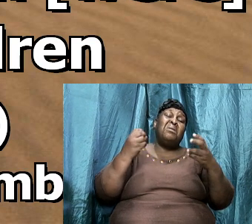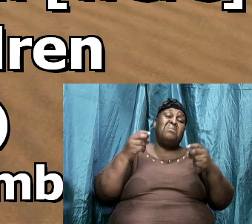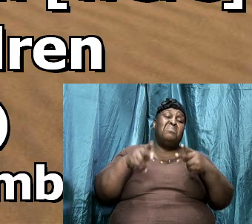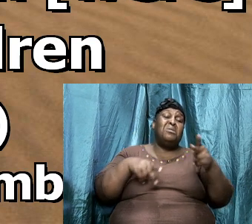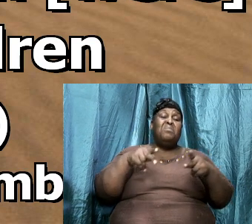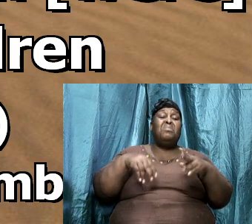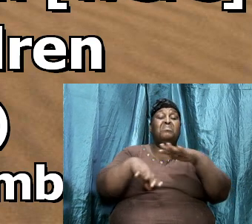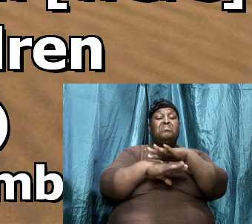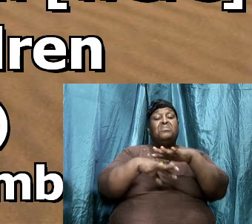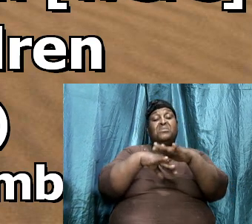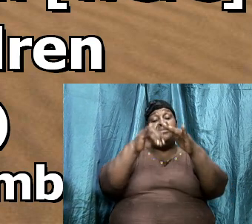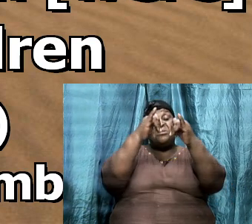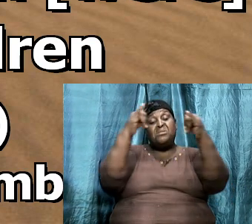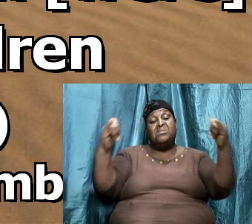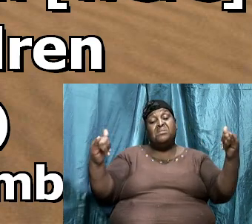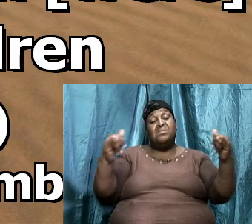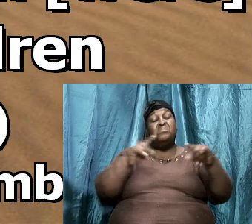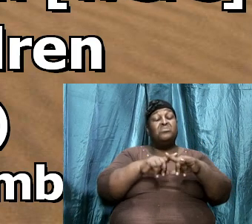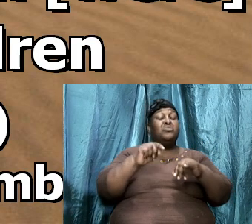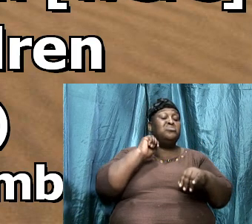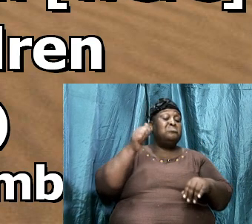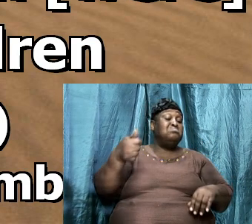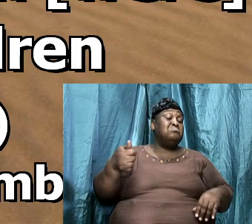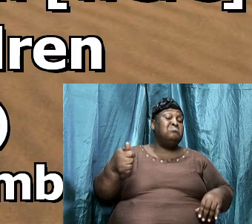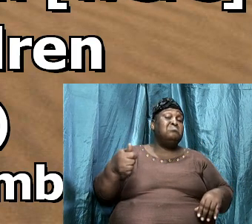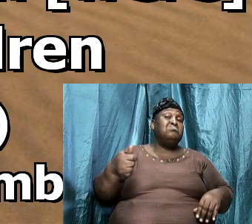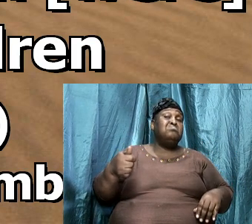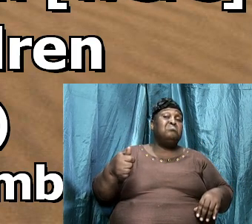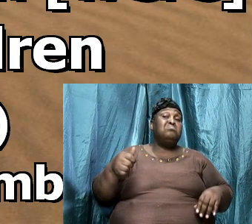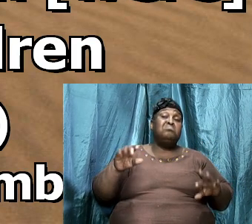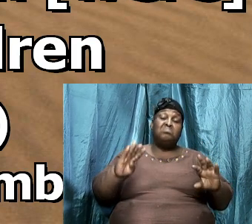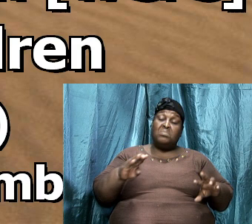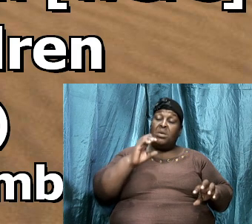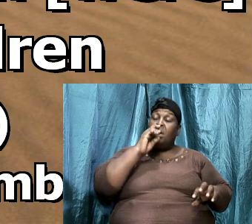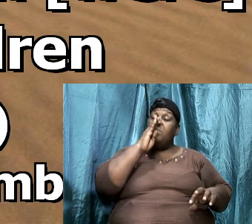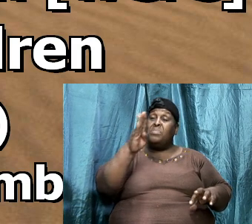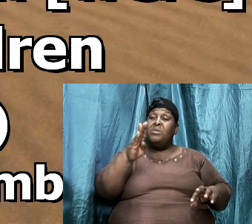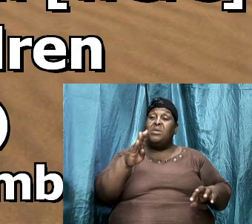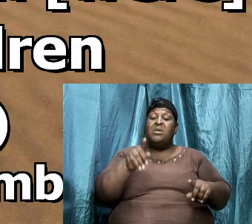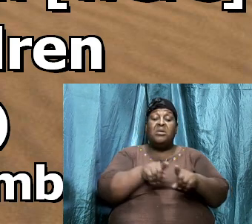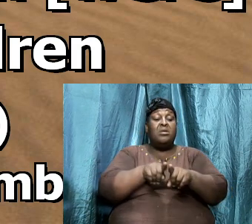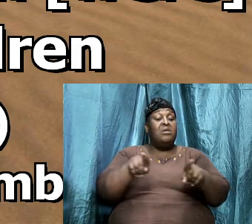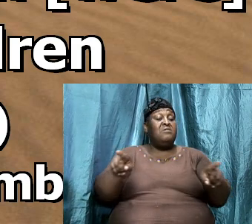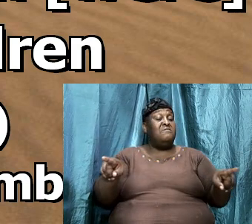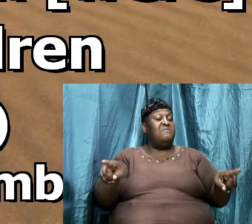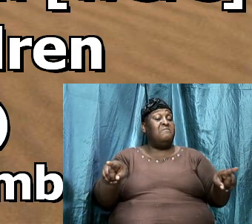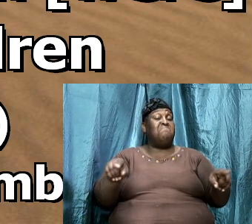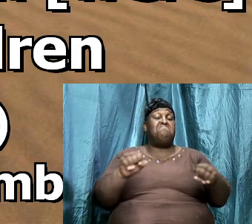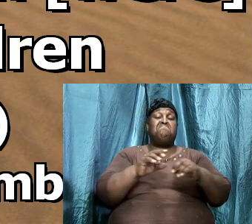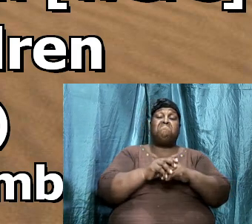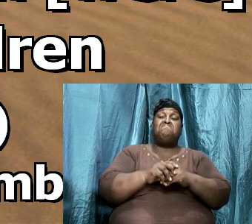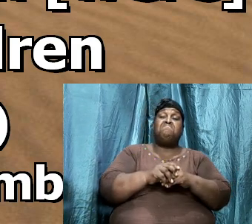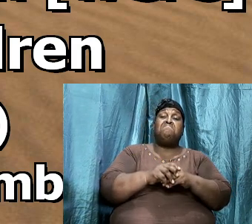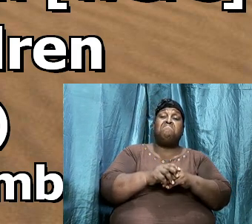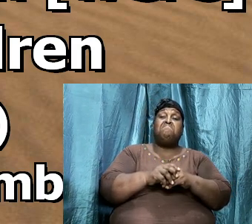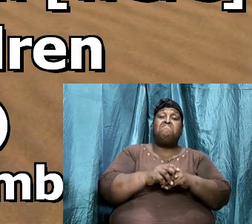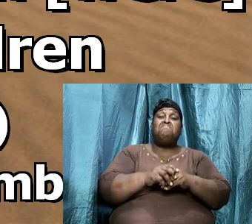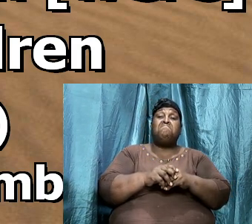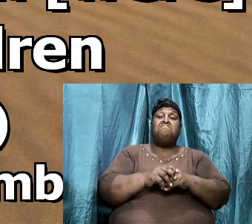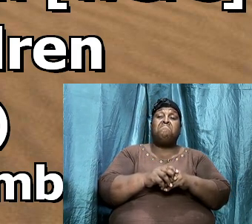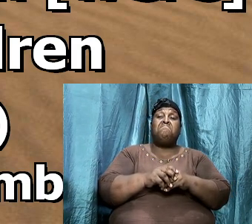but tomorrow, it can be a different saying,